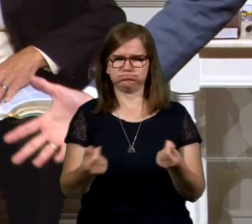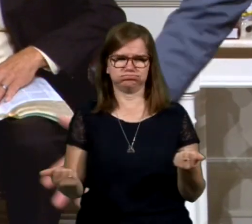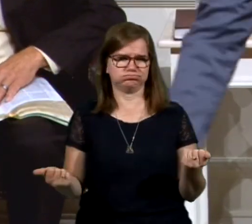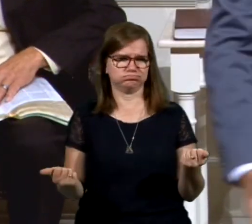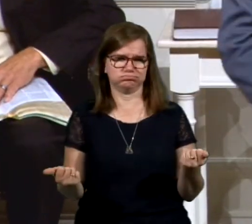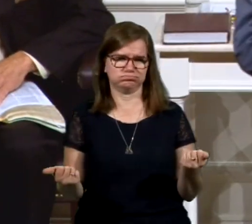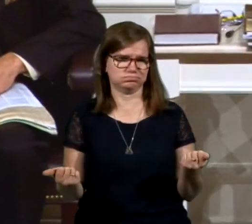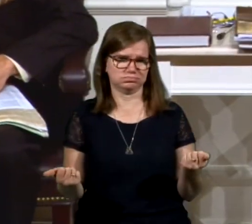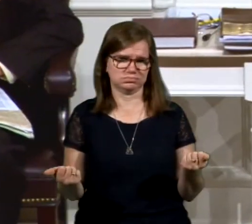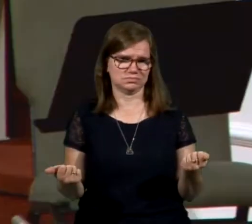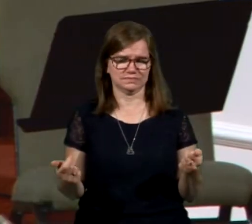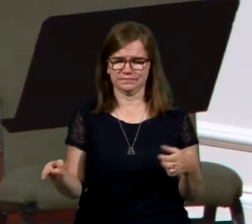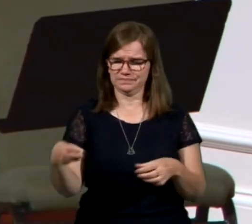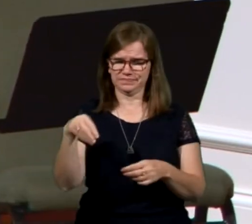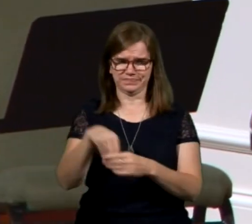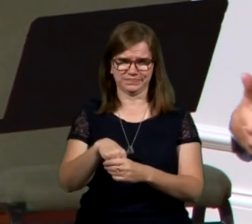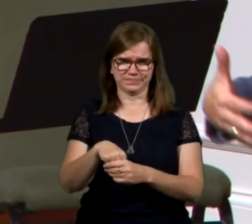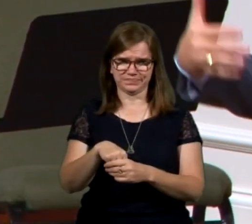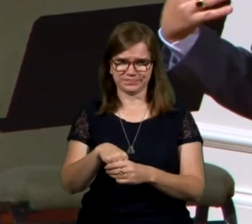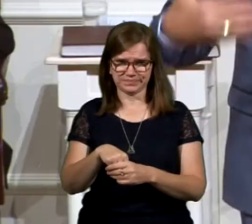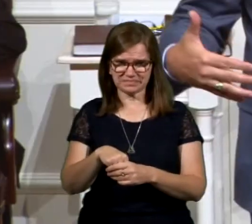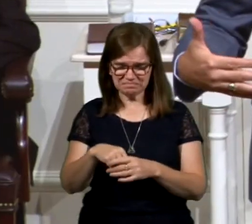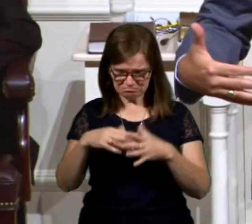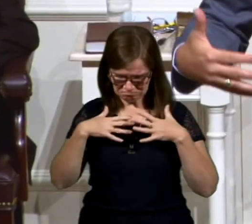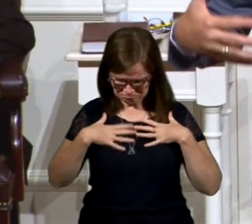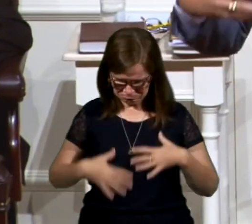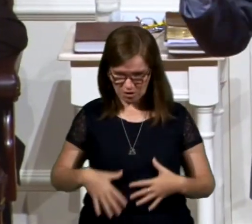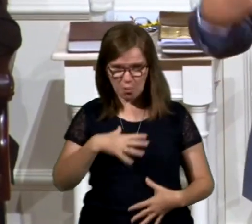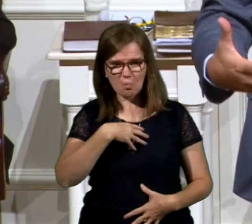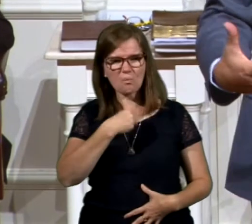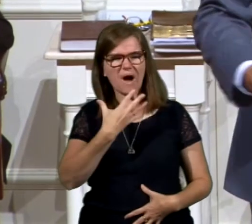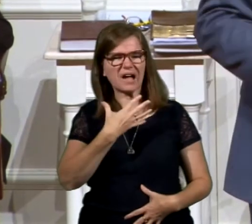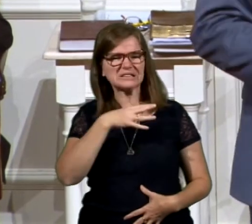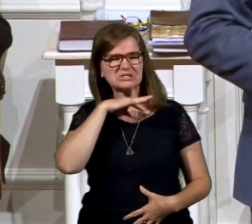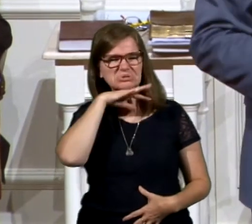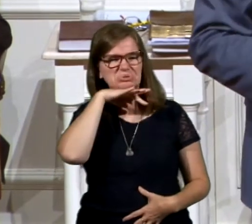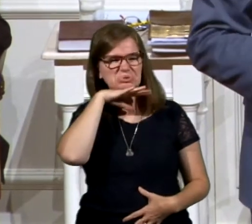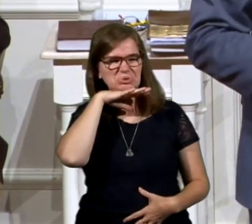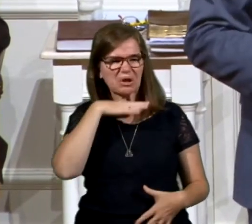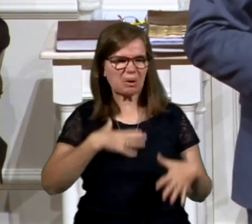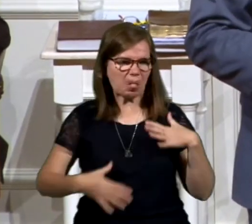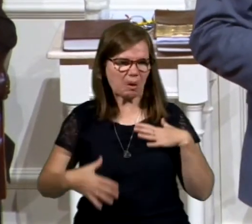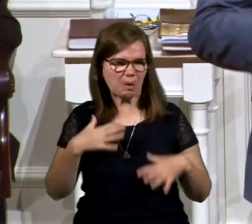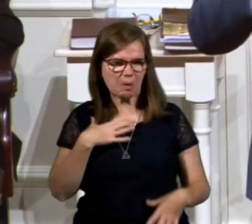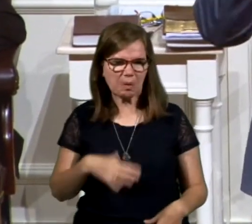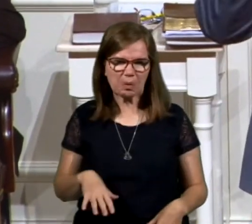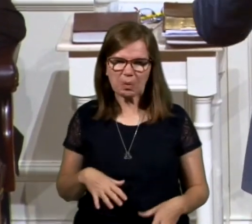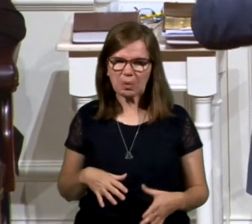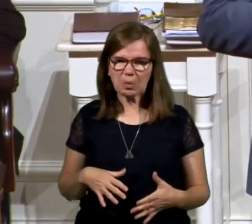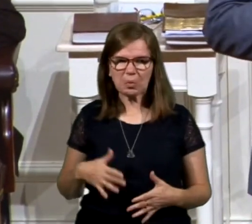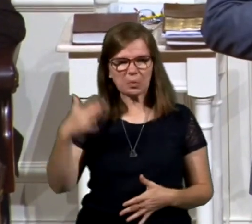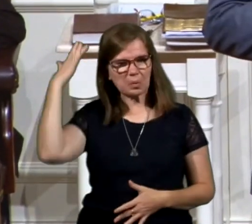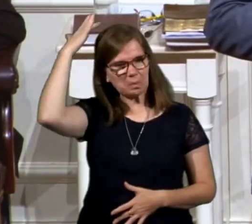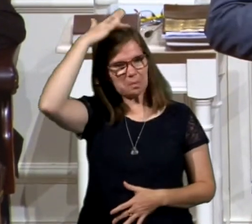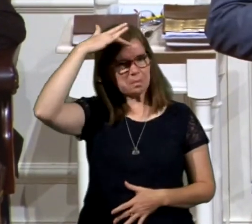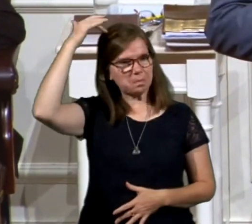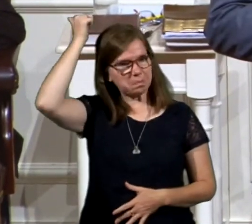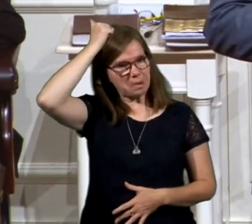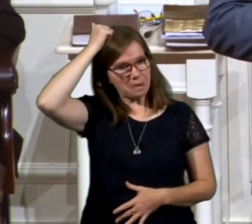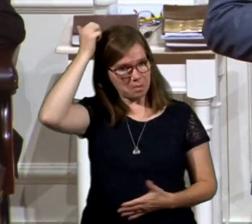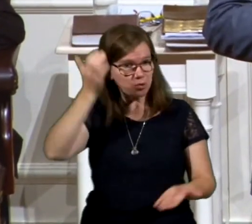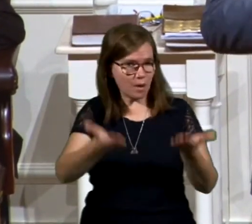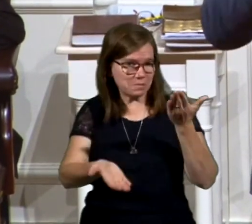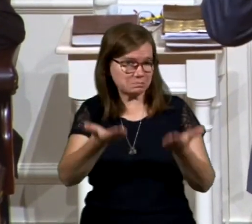Here he is in a white, dirty clothes. He's bald-headed, potentially.